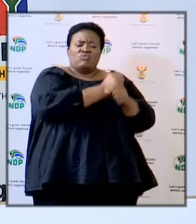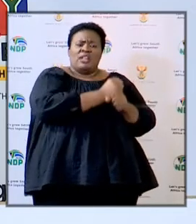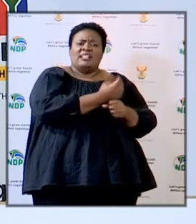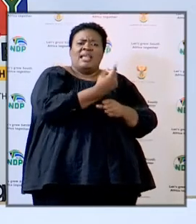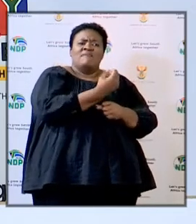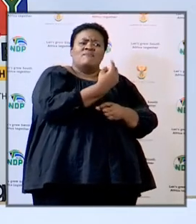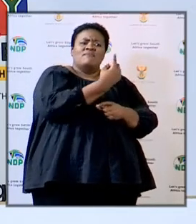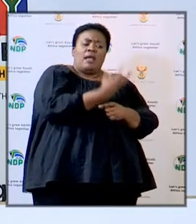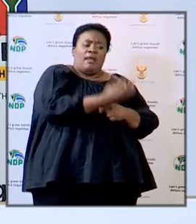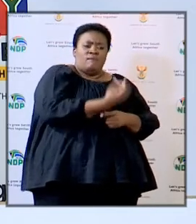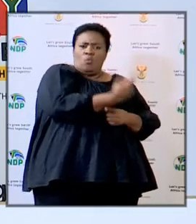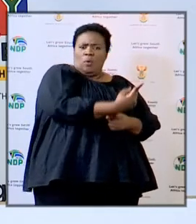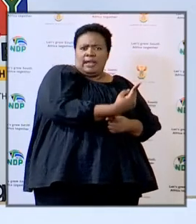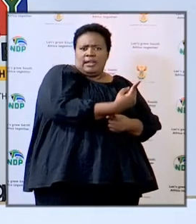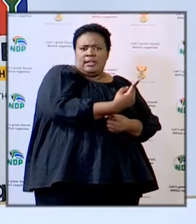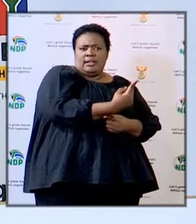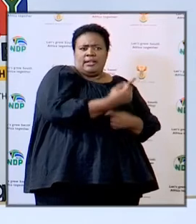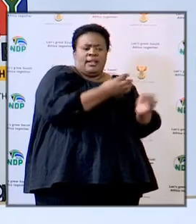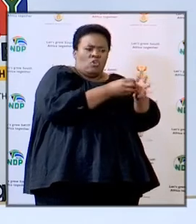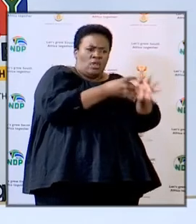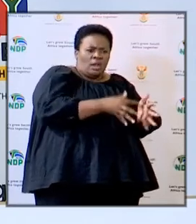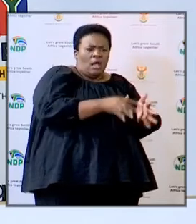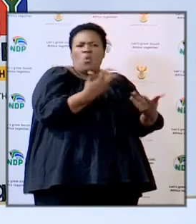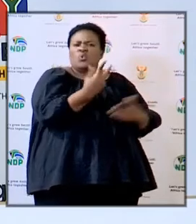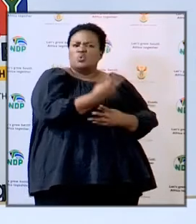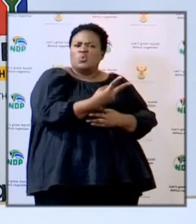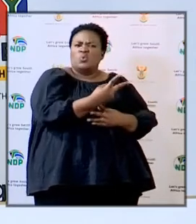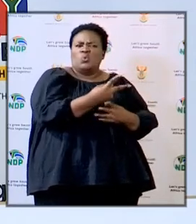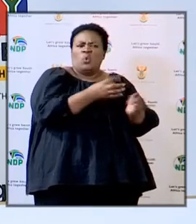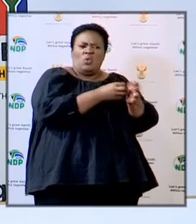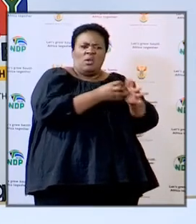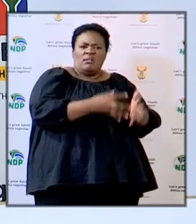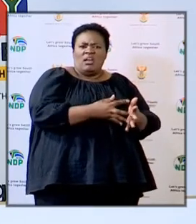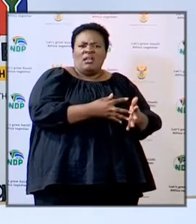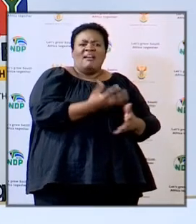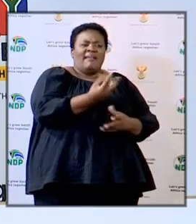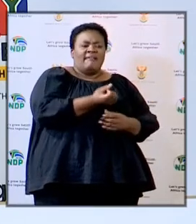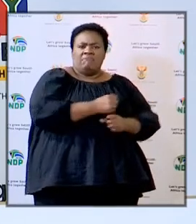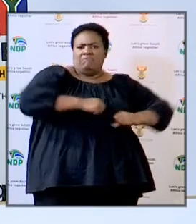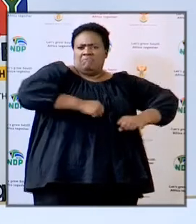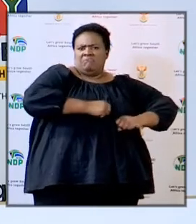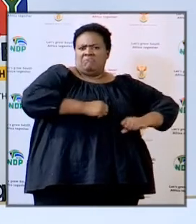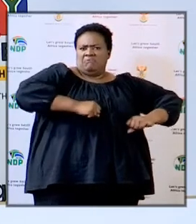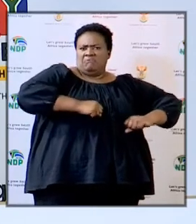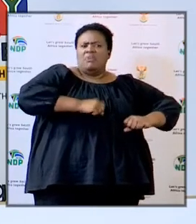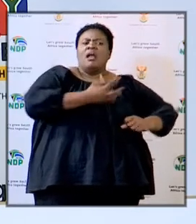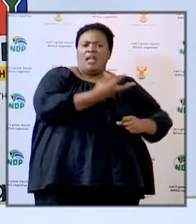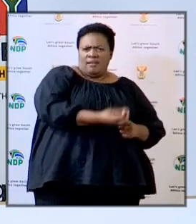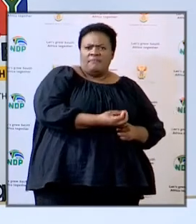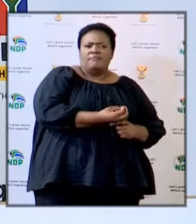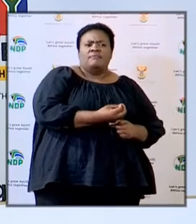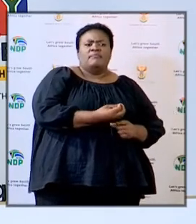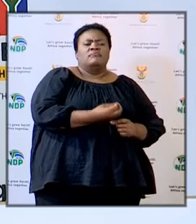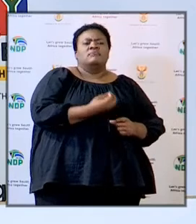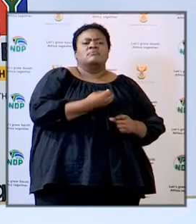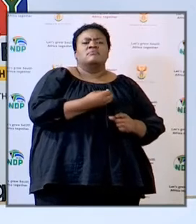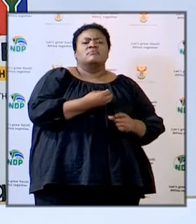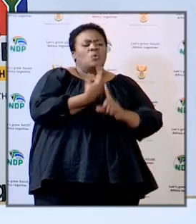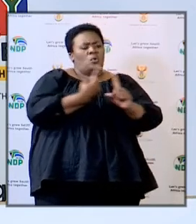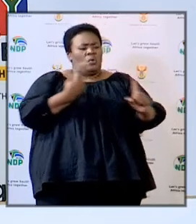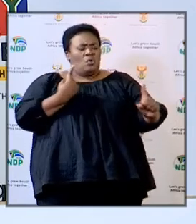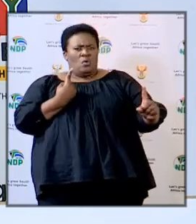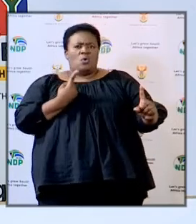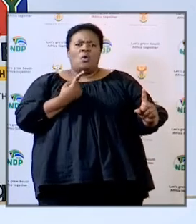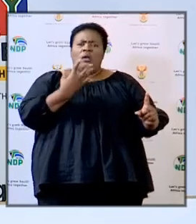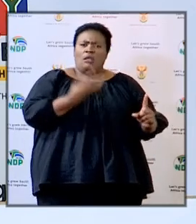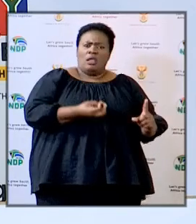one learner or two learners and they probably have enough room to practice social distancing